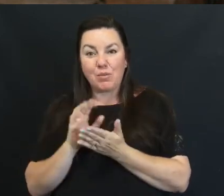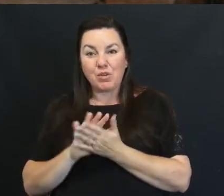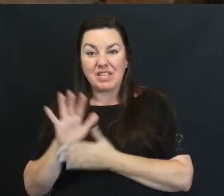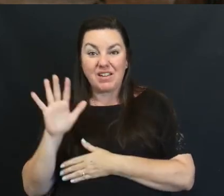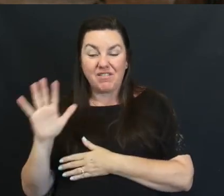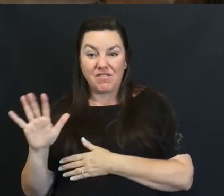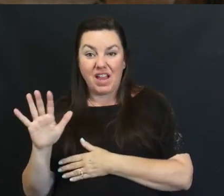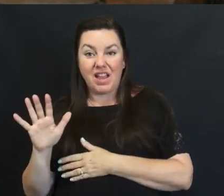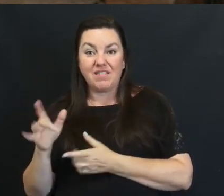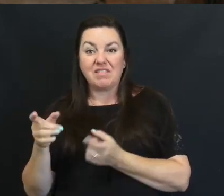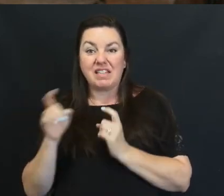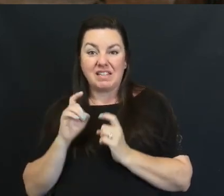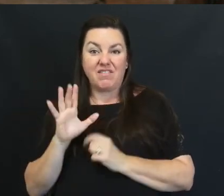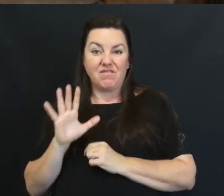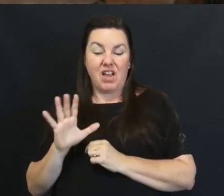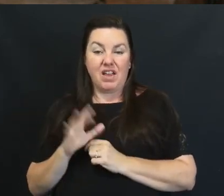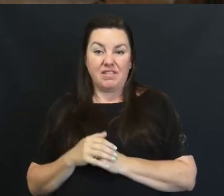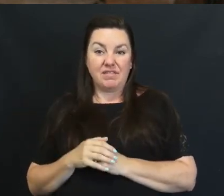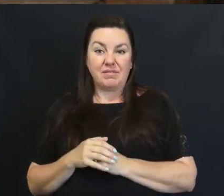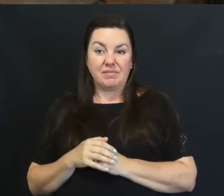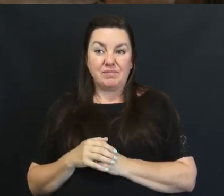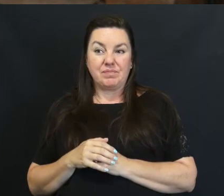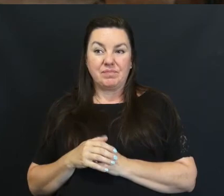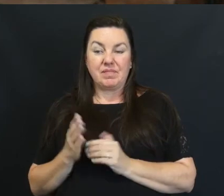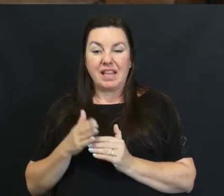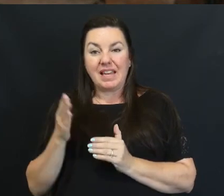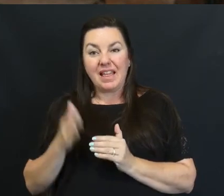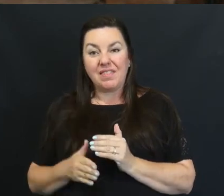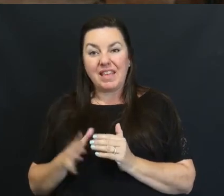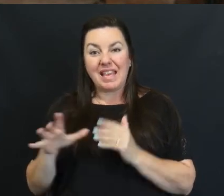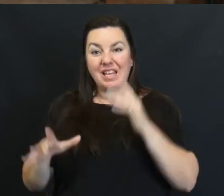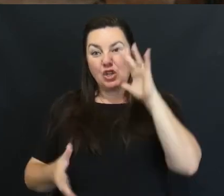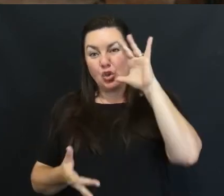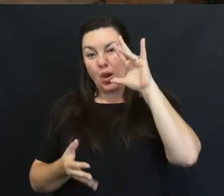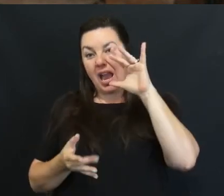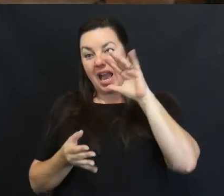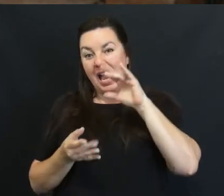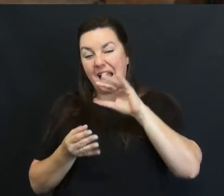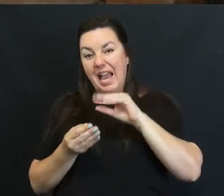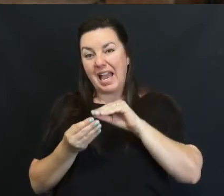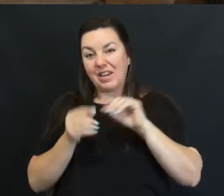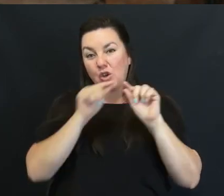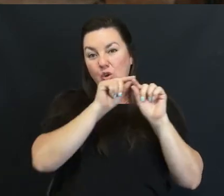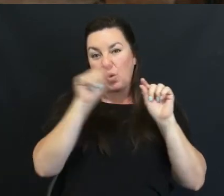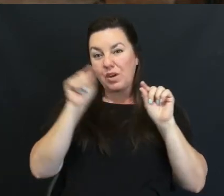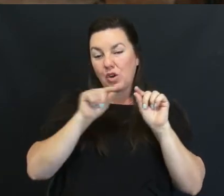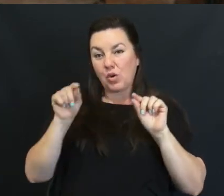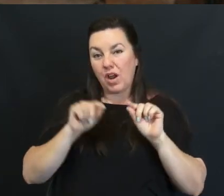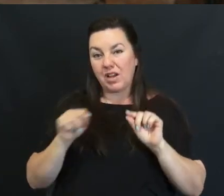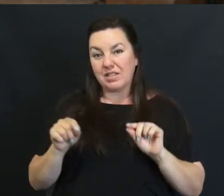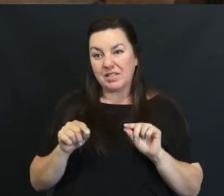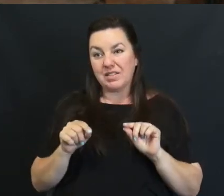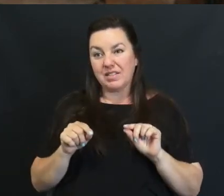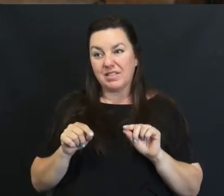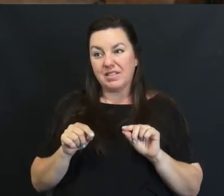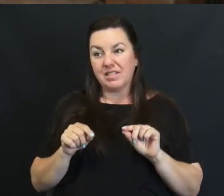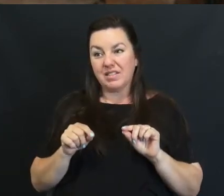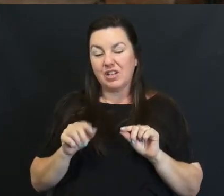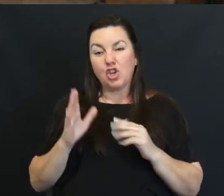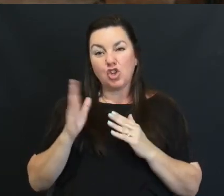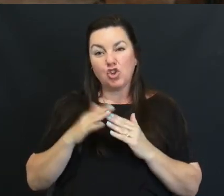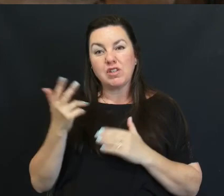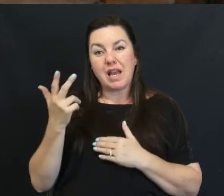Five You Give Yourself A Five On There And At The End You Add Up The Points Going Across And Usually Your